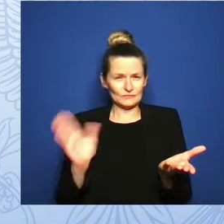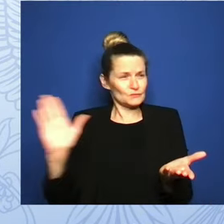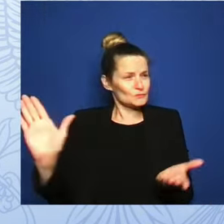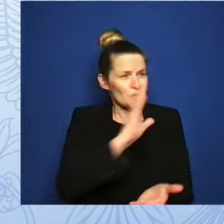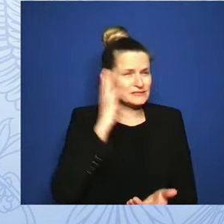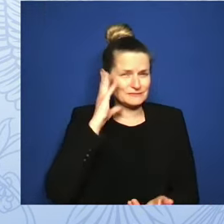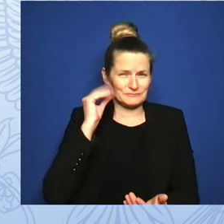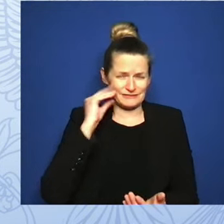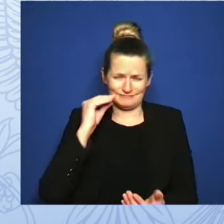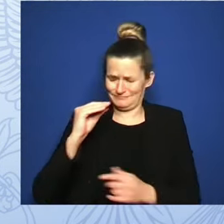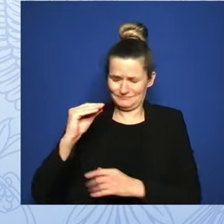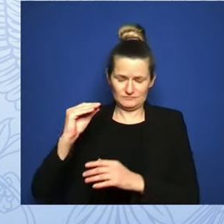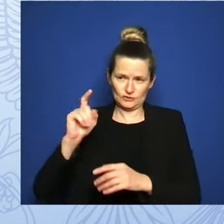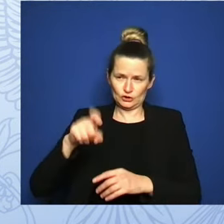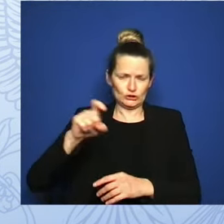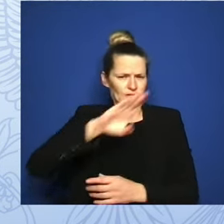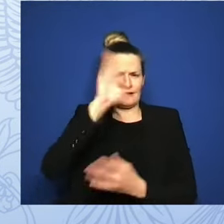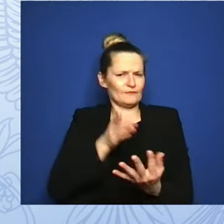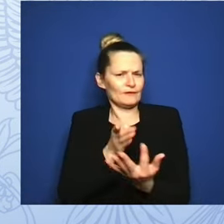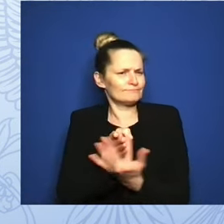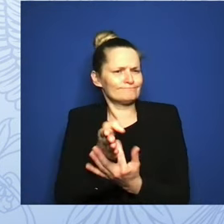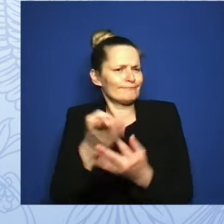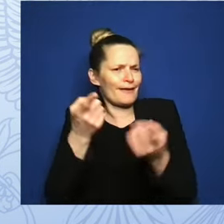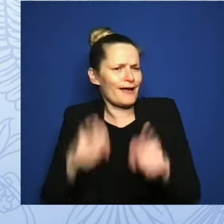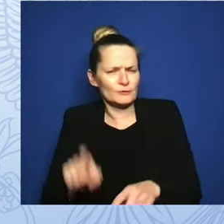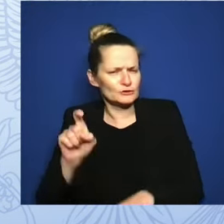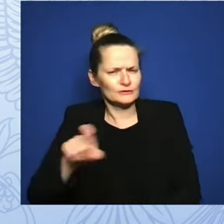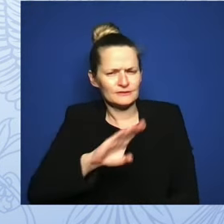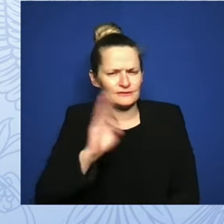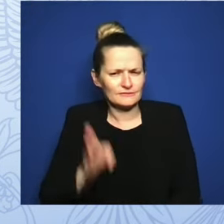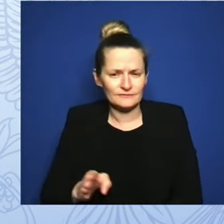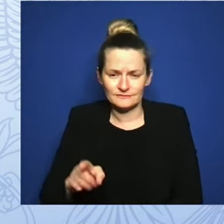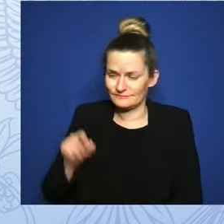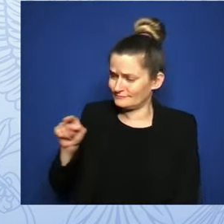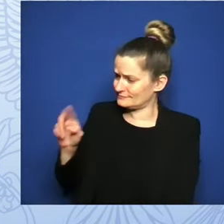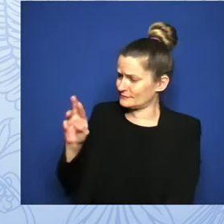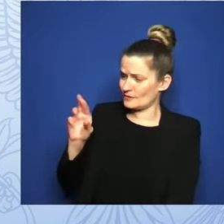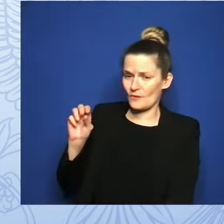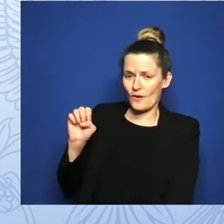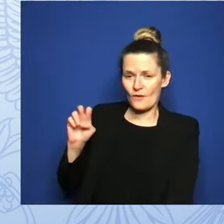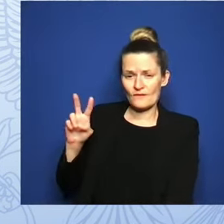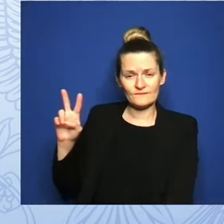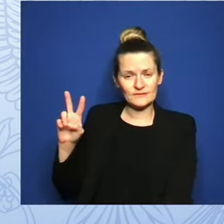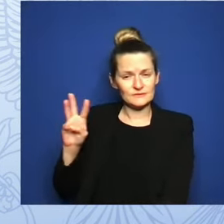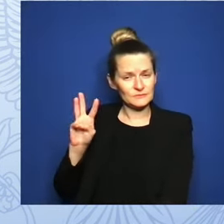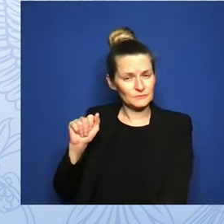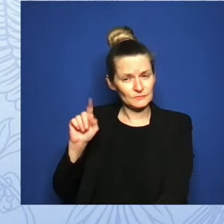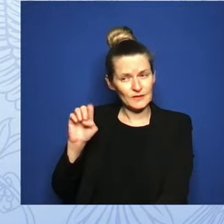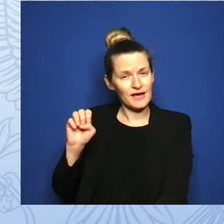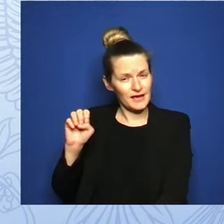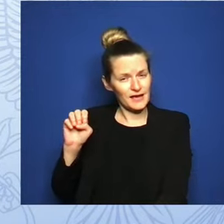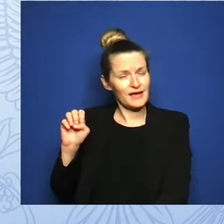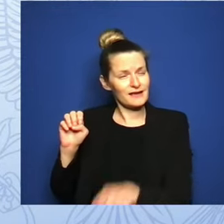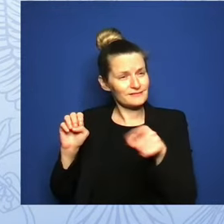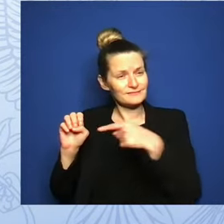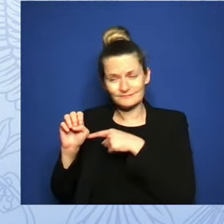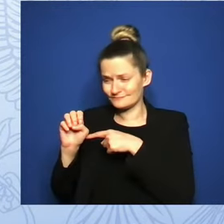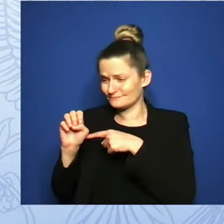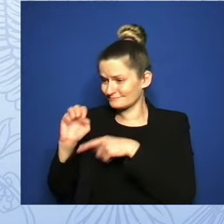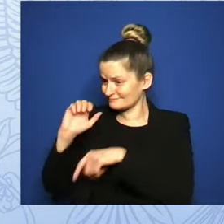if the protections of Roe Wade had been in place, each of you would have had the right to choose the care that you needed.